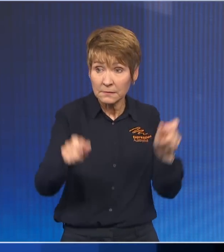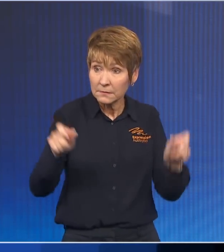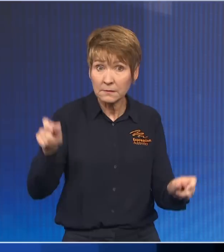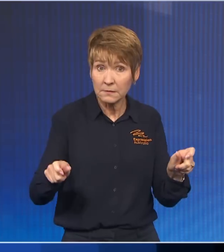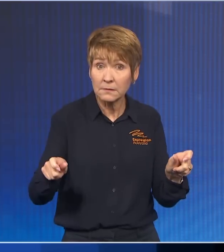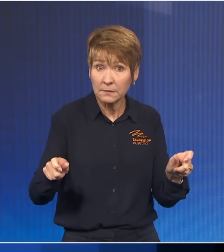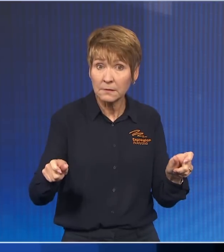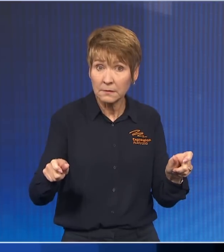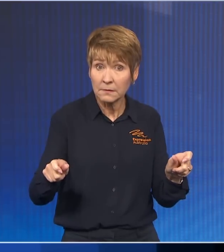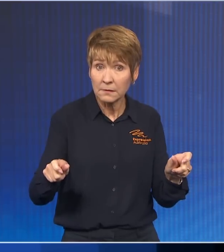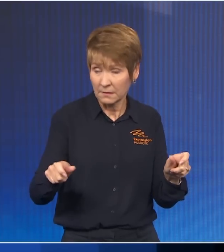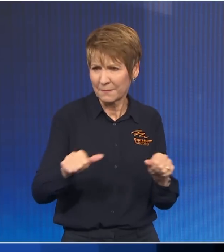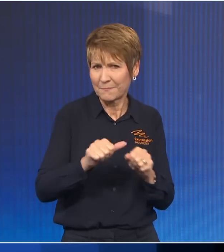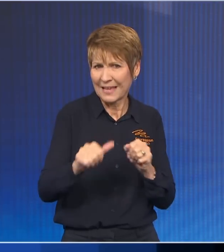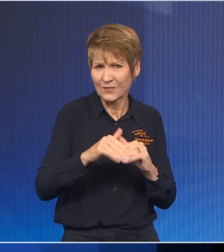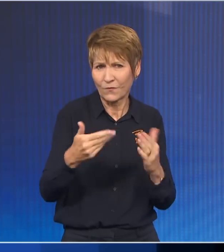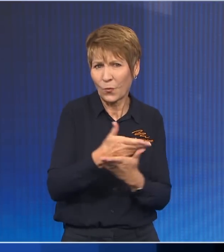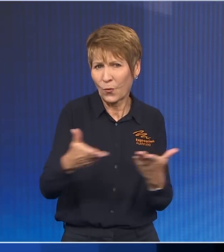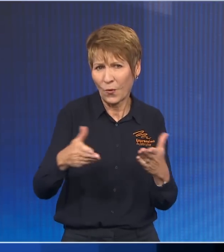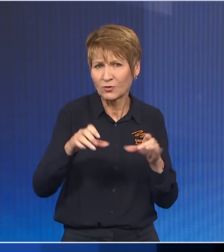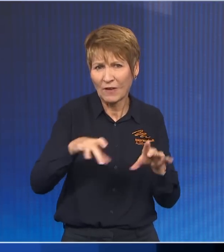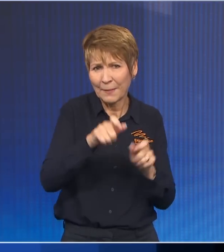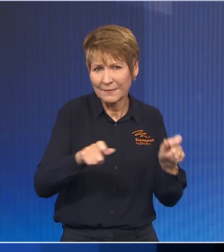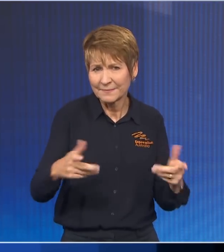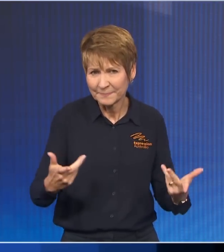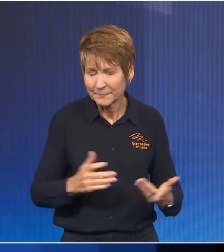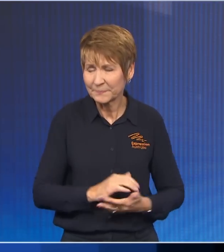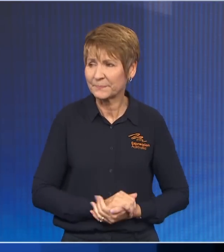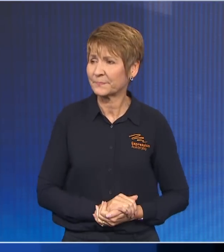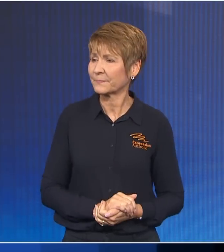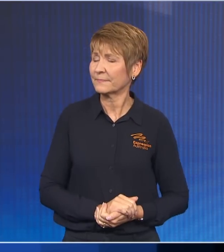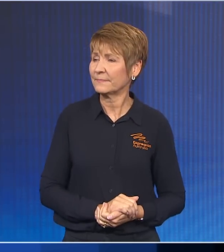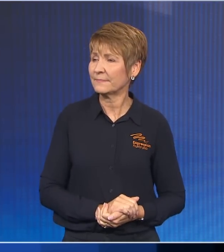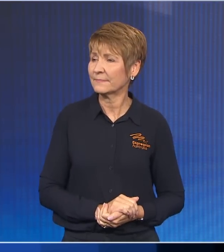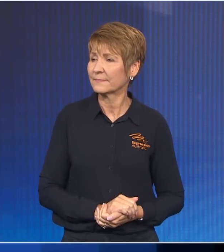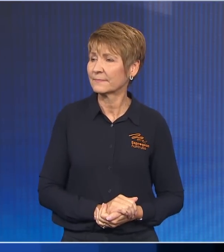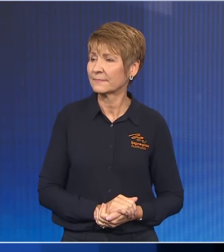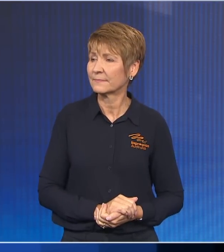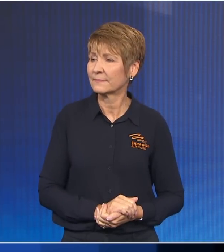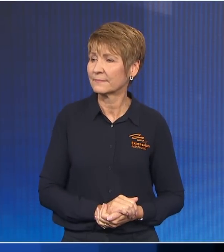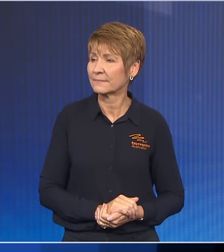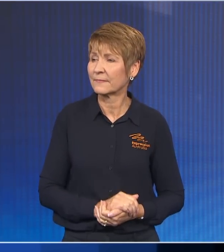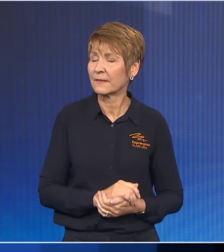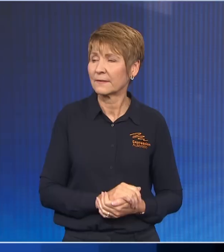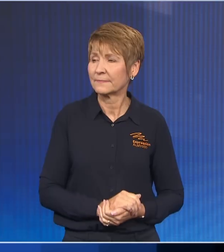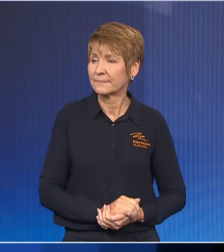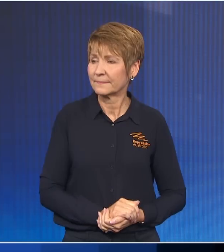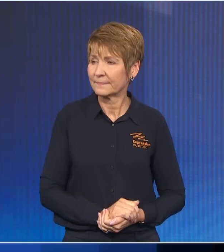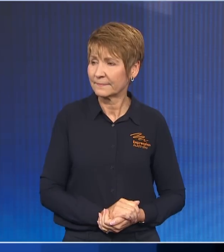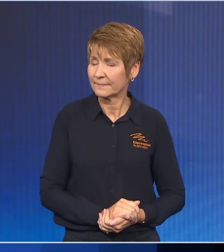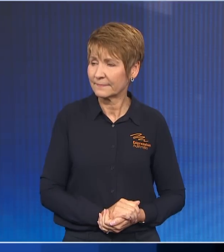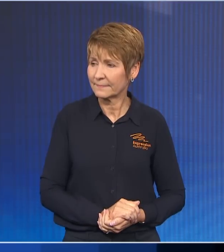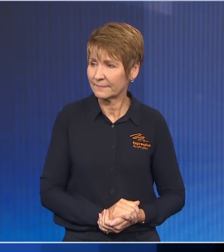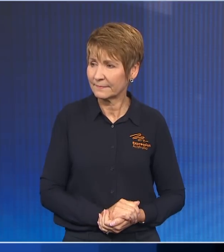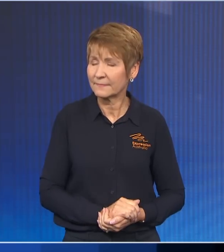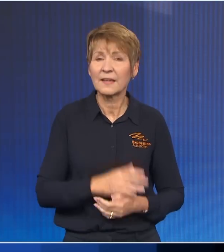for the Australian people. Obviously, I'll bring up pre-selections. You brought up pre-selections in Western Australia. Are you concerned about the influence of the Klan or the